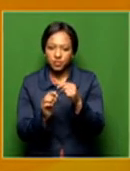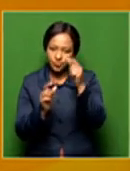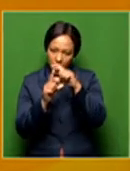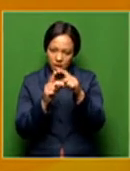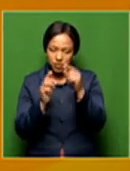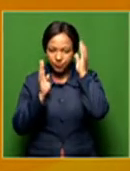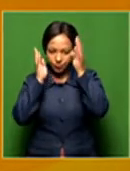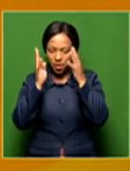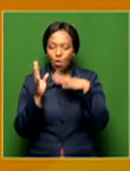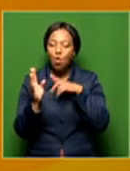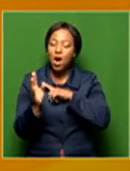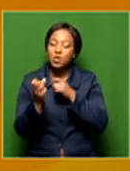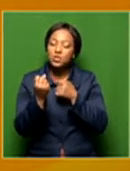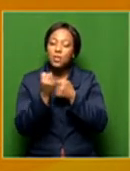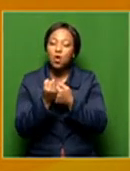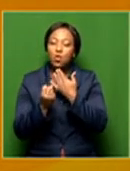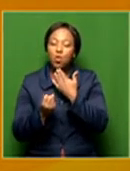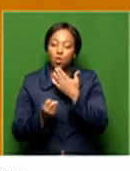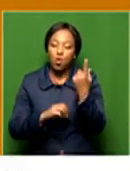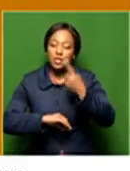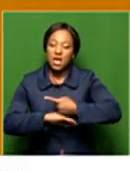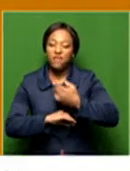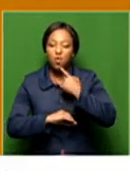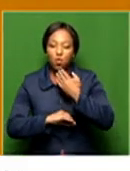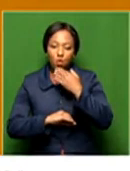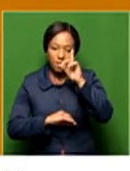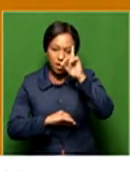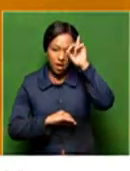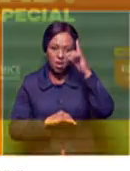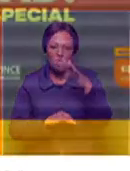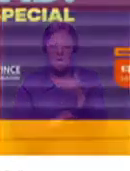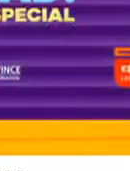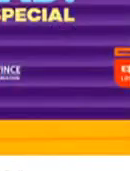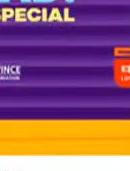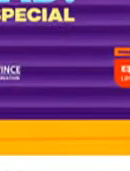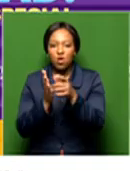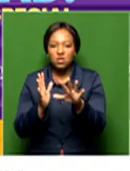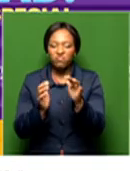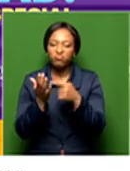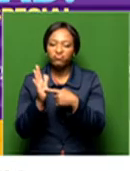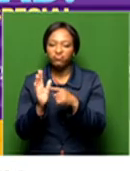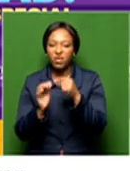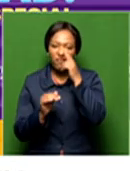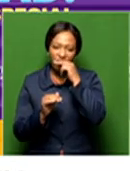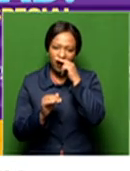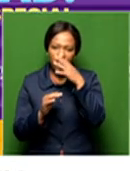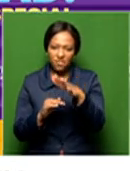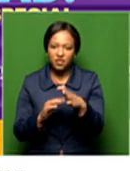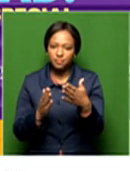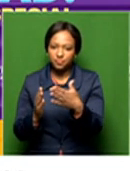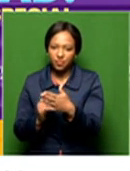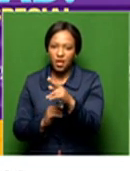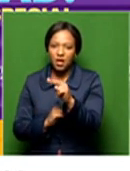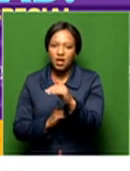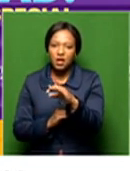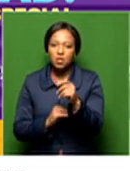in support of the Nelson Mandela Day and five inspiration young authors to curate the fun at Nickelodeon's Let's Read